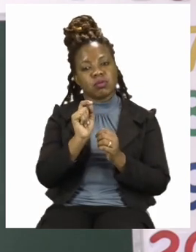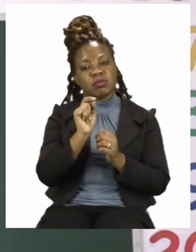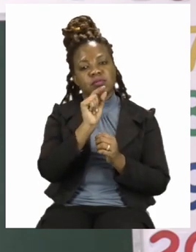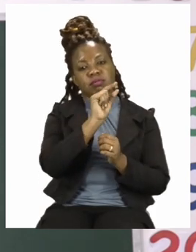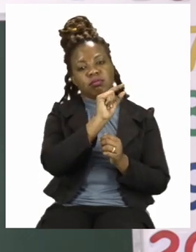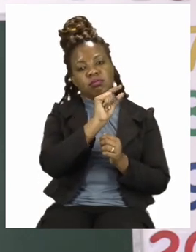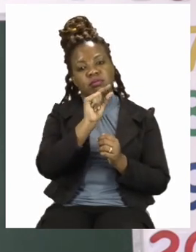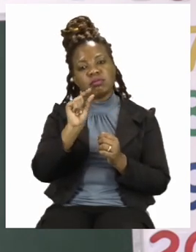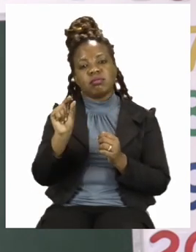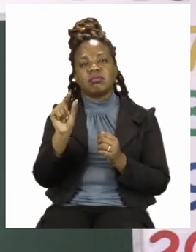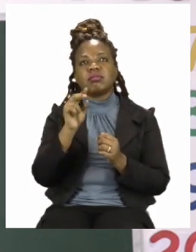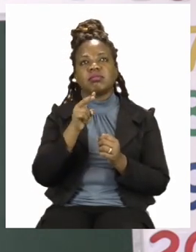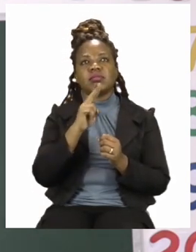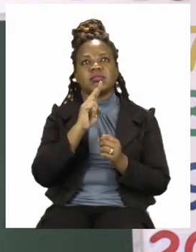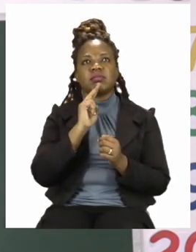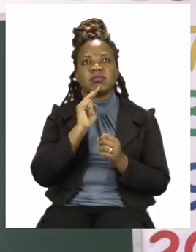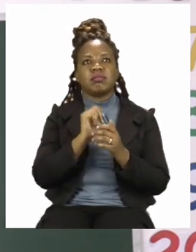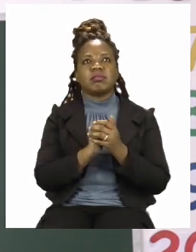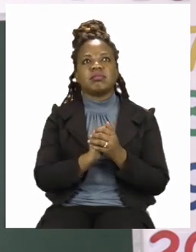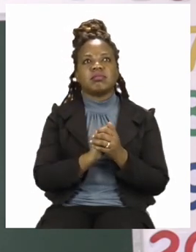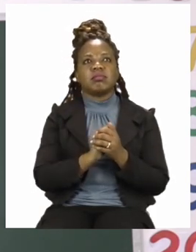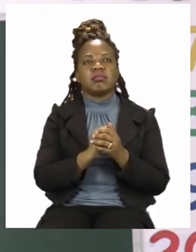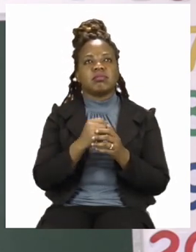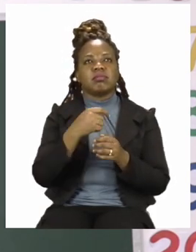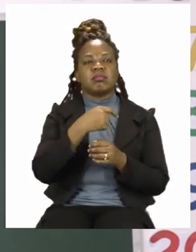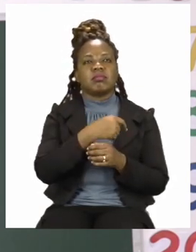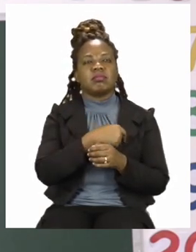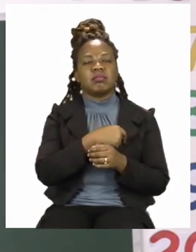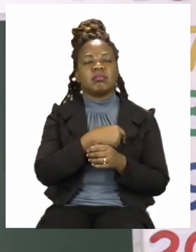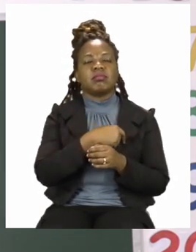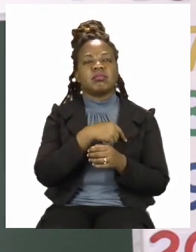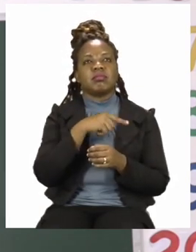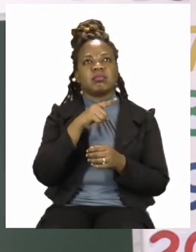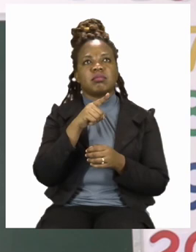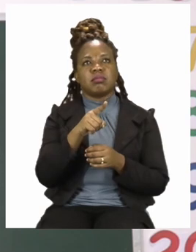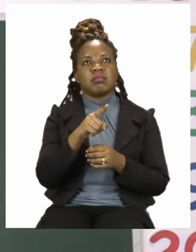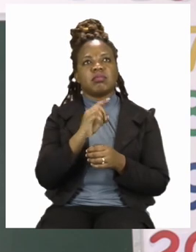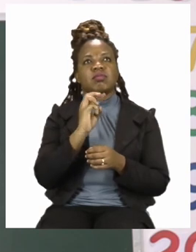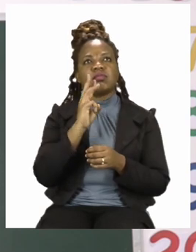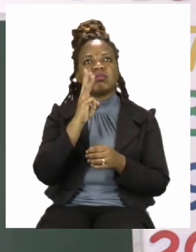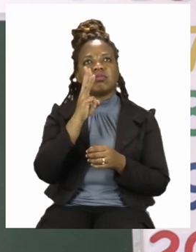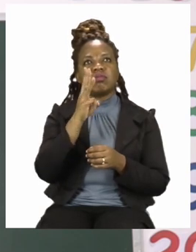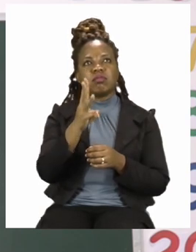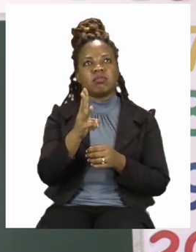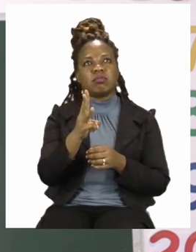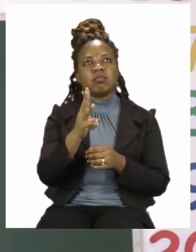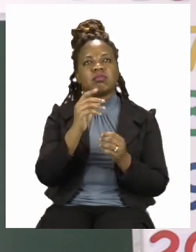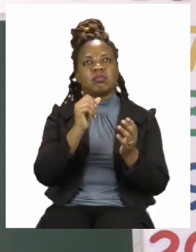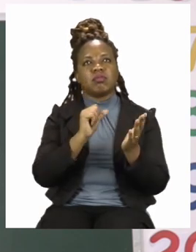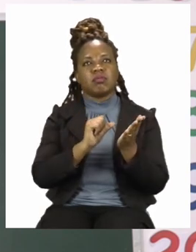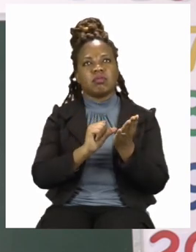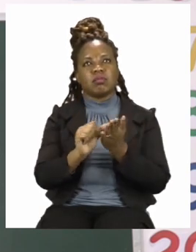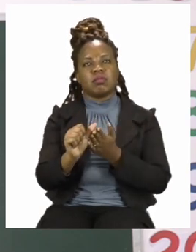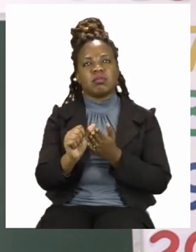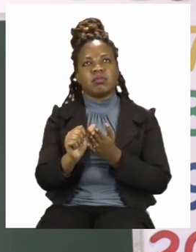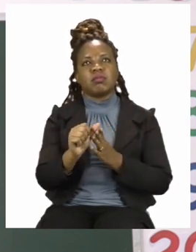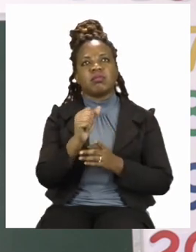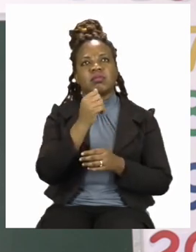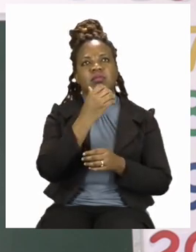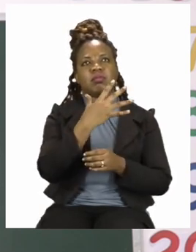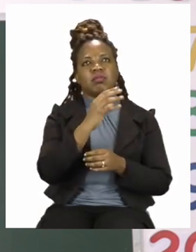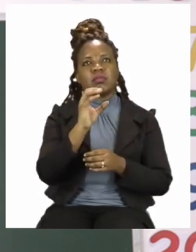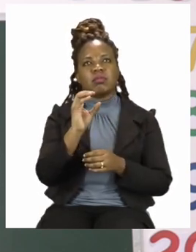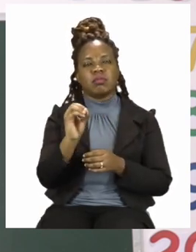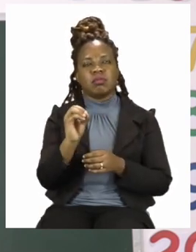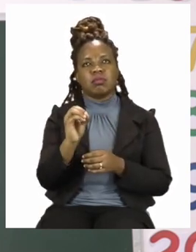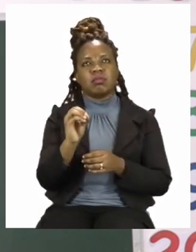So we say she will spend 50 Namibian dollars. And I'm going to